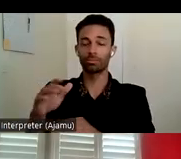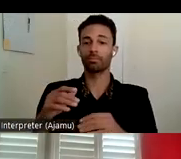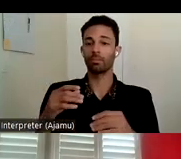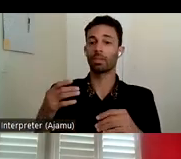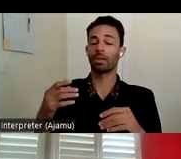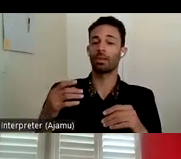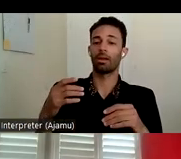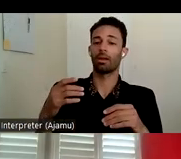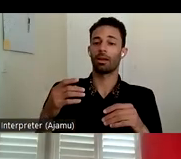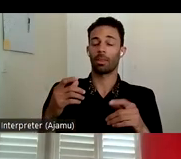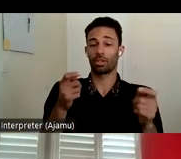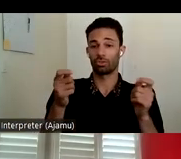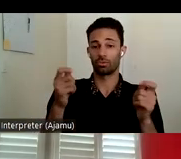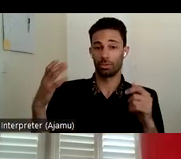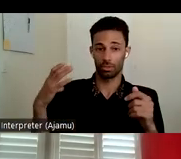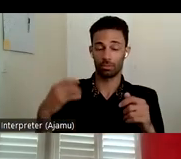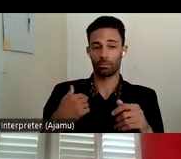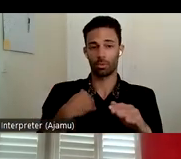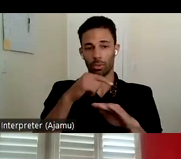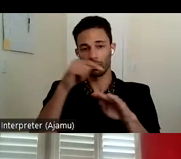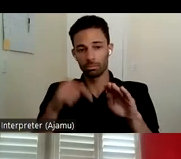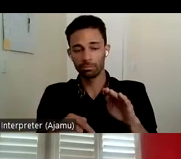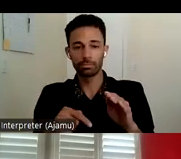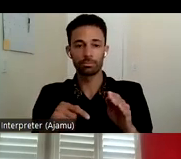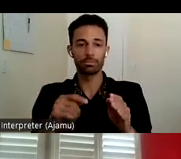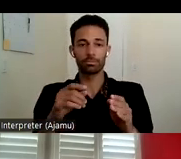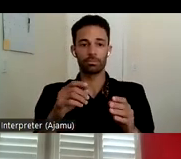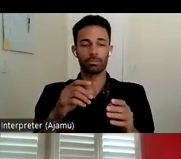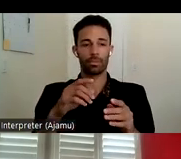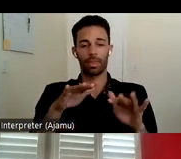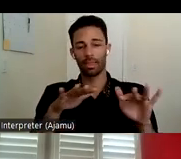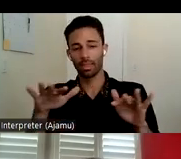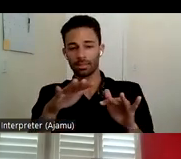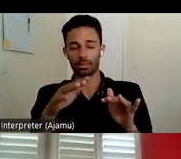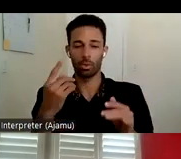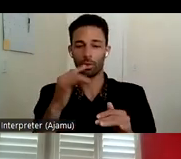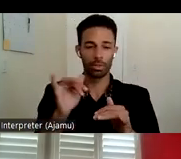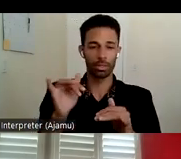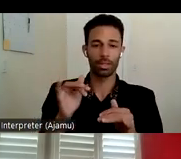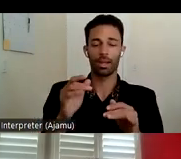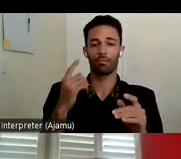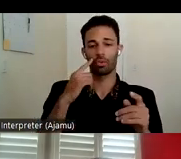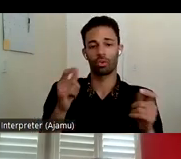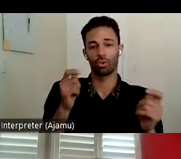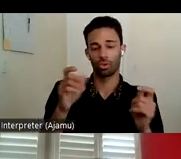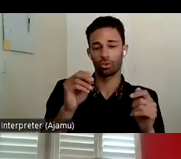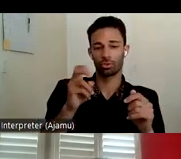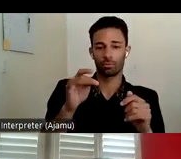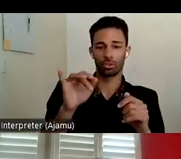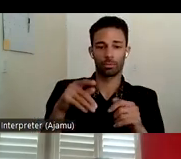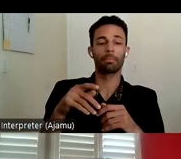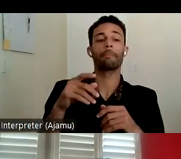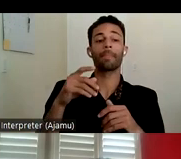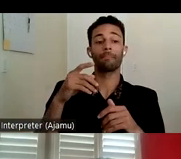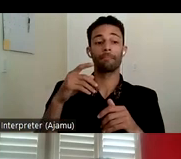spent a couple of meetings really delving into the landscape of conservatorship we can go on to the next slide um and looking to see in